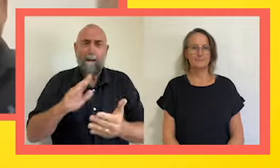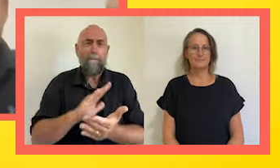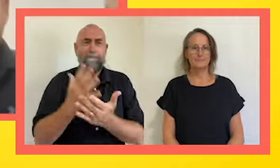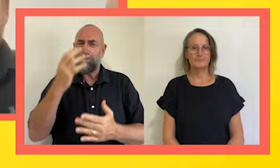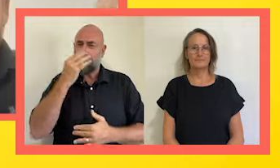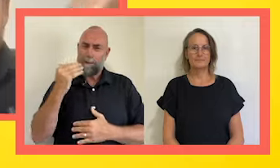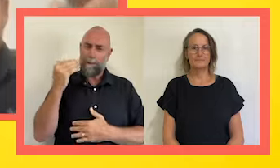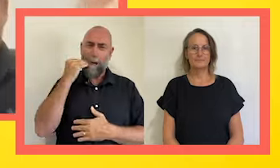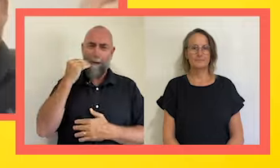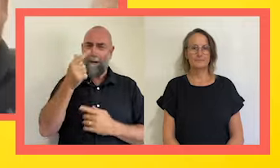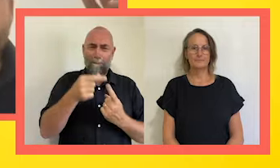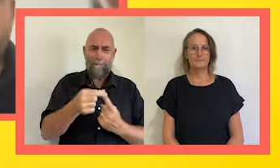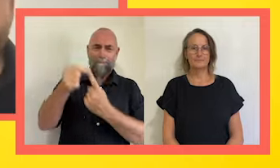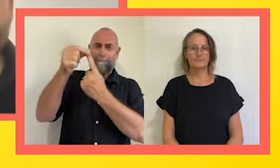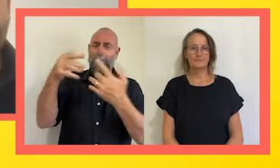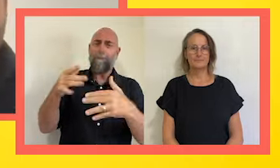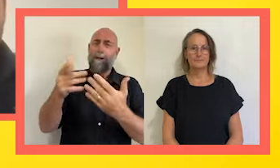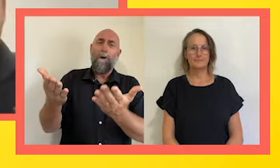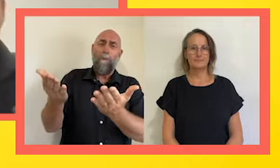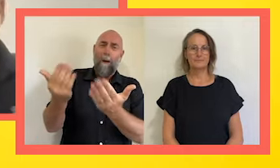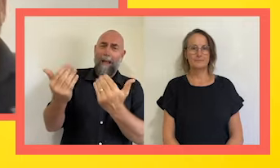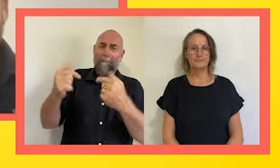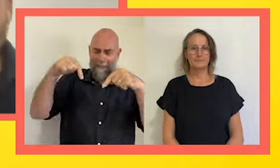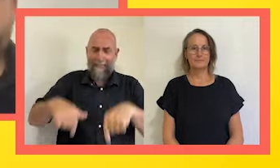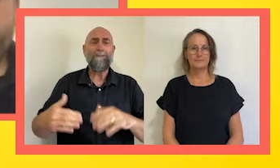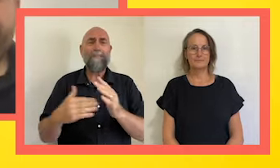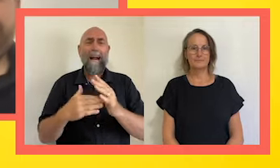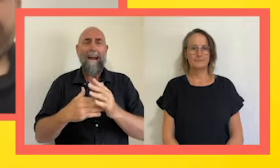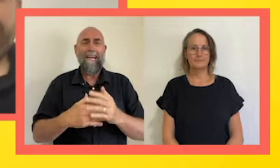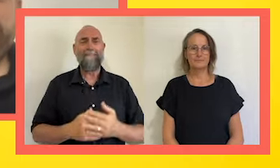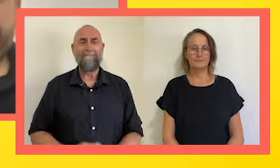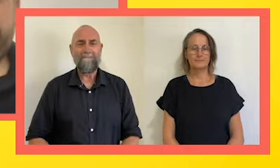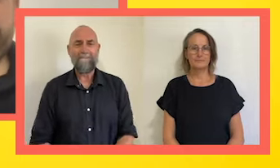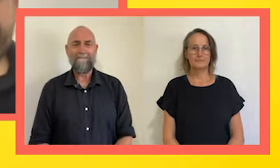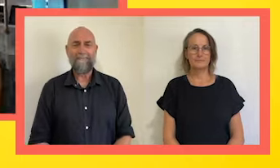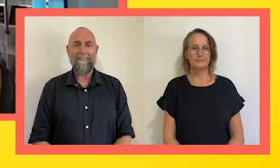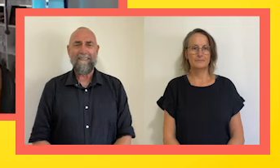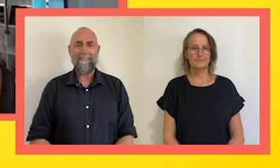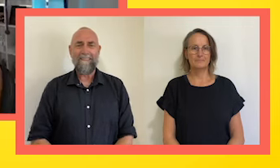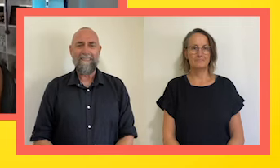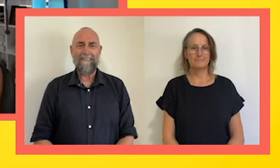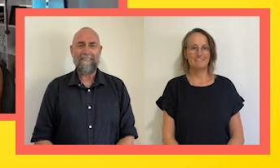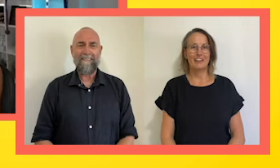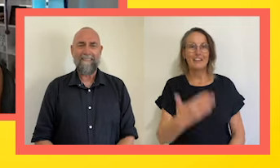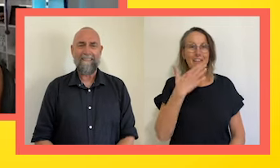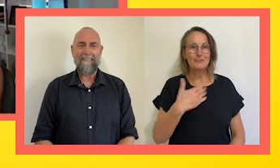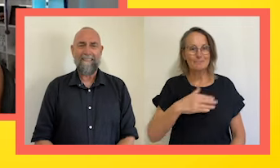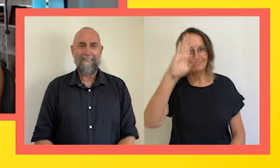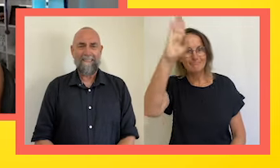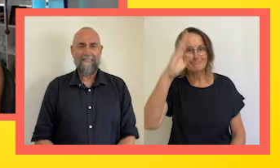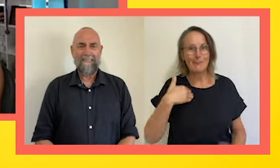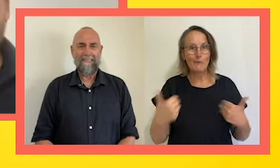the man himself is here. Rowan Crothers, welcome back to You Little Ripper. I'm lucky to be here. How are doing, guys?